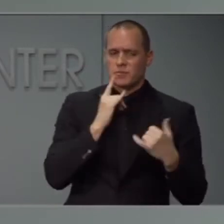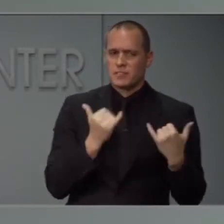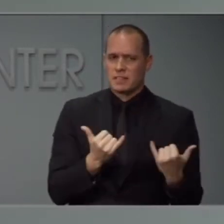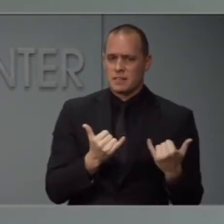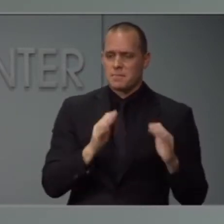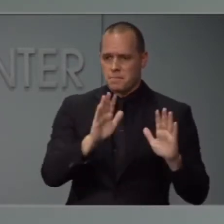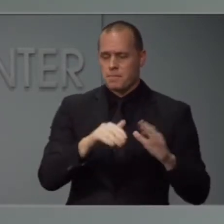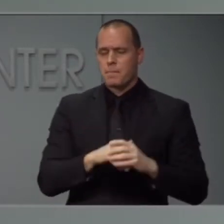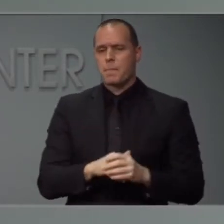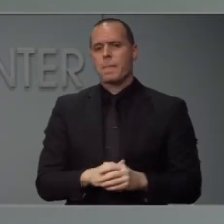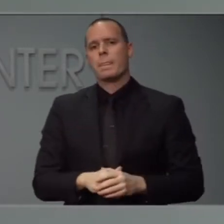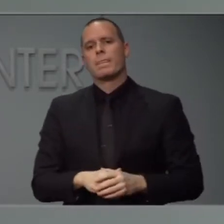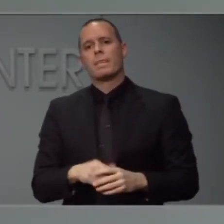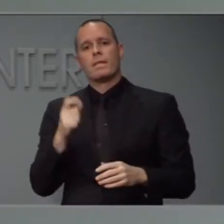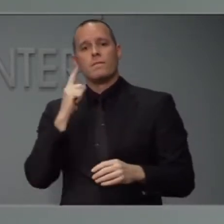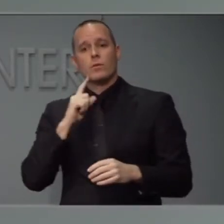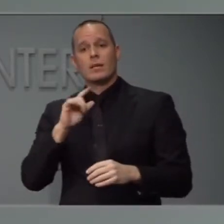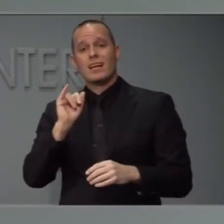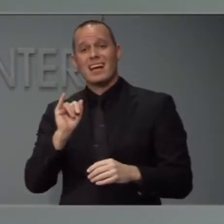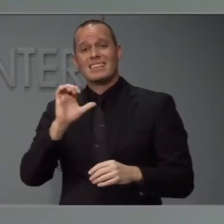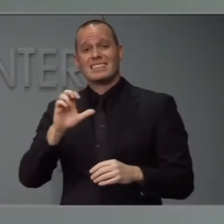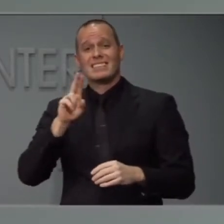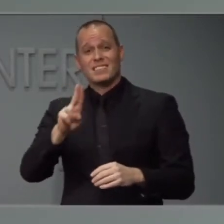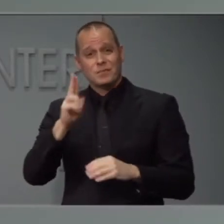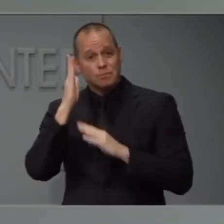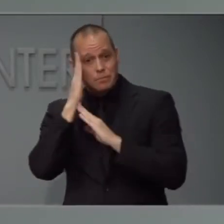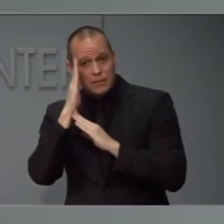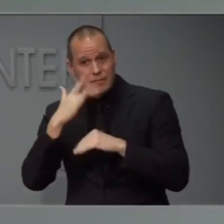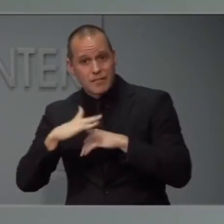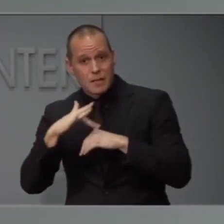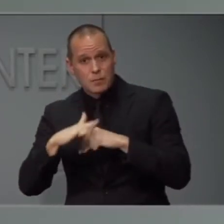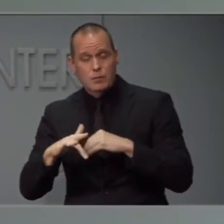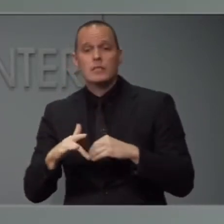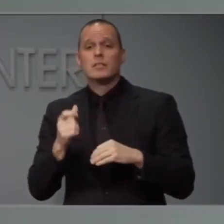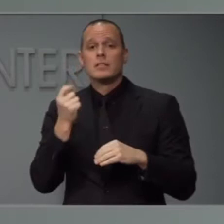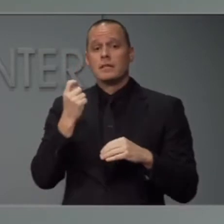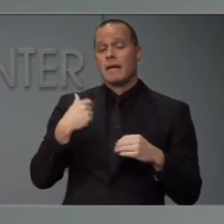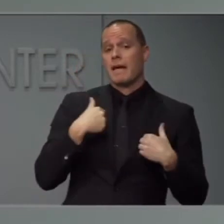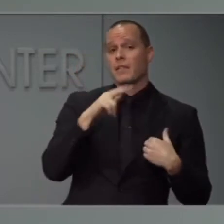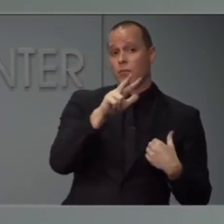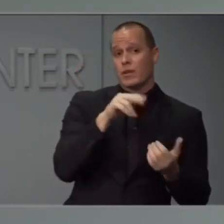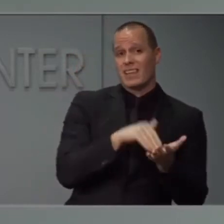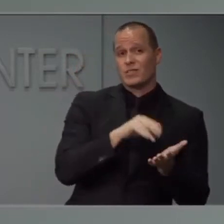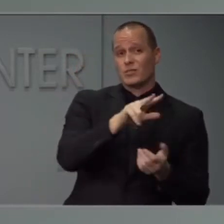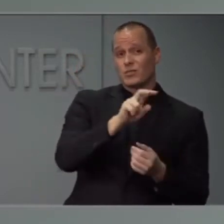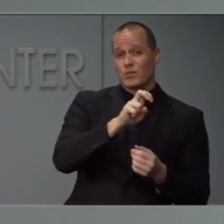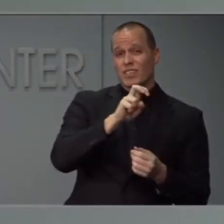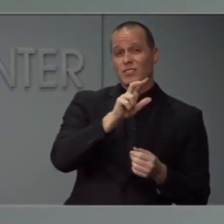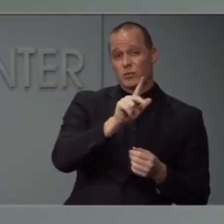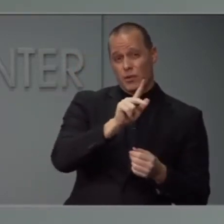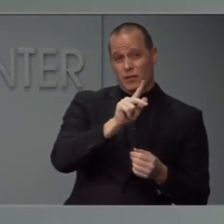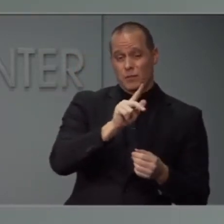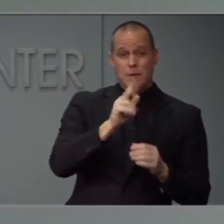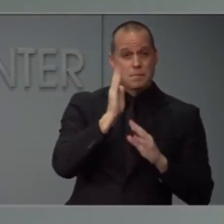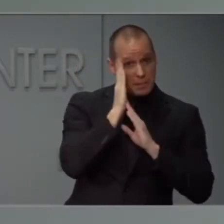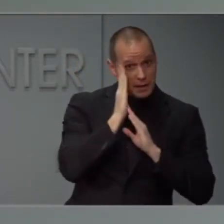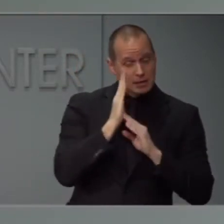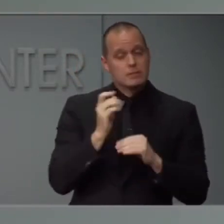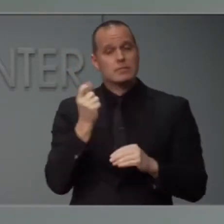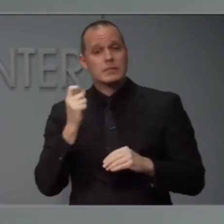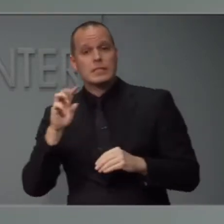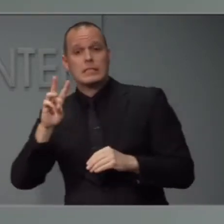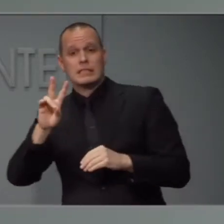In terms of intensive care unit beds, there are 3,223 beds, of which